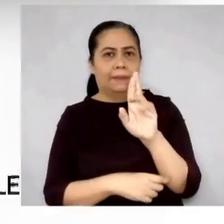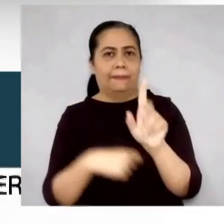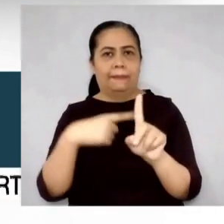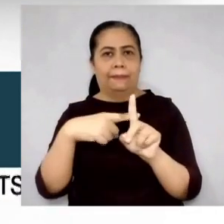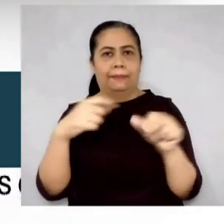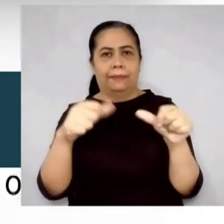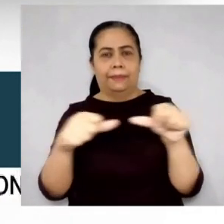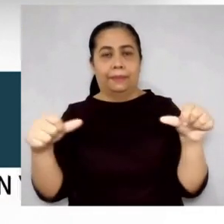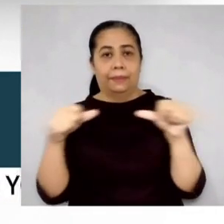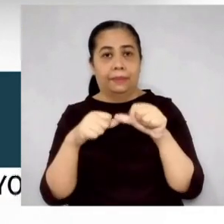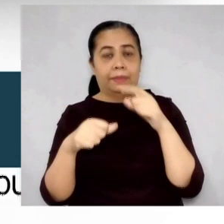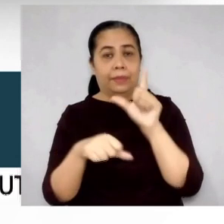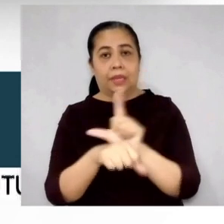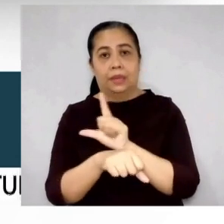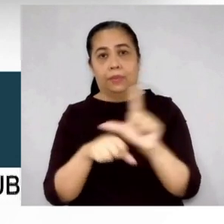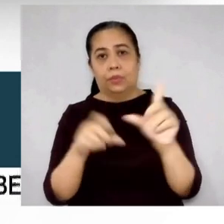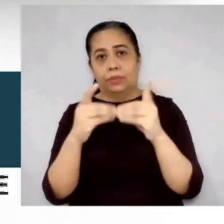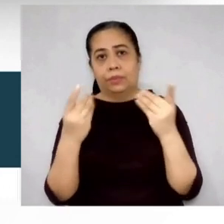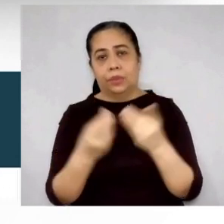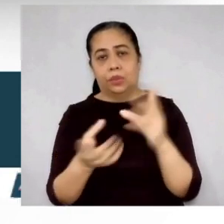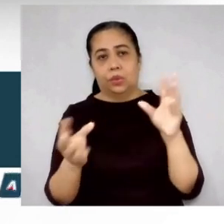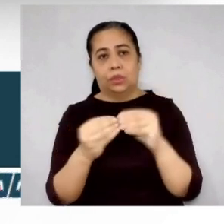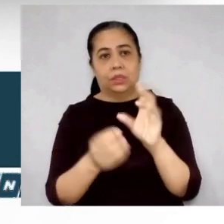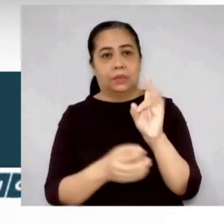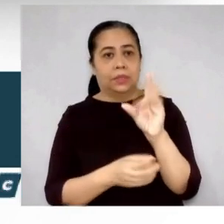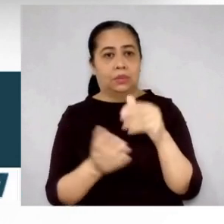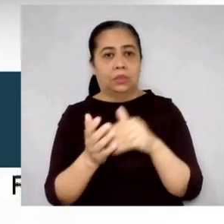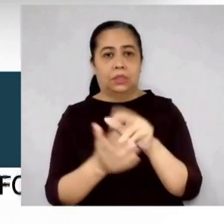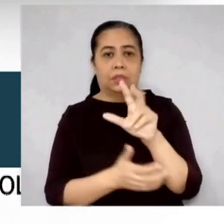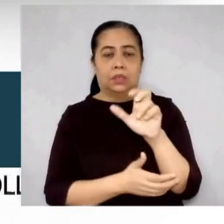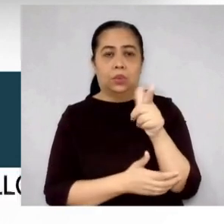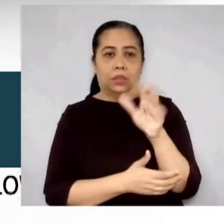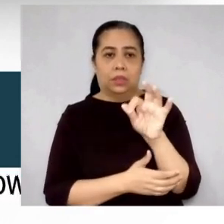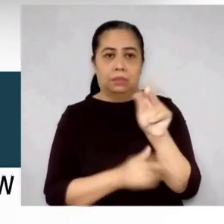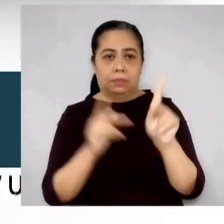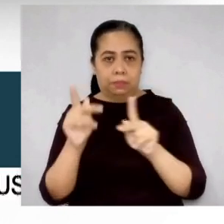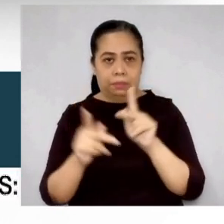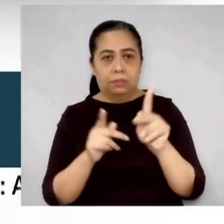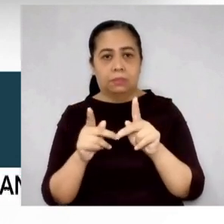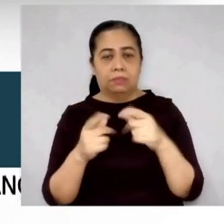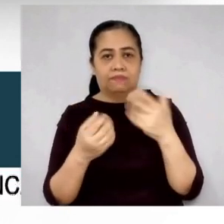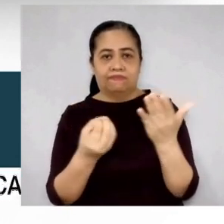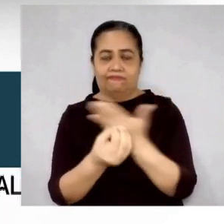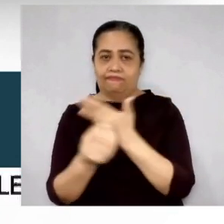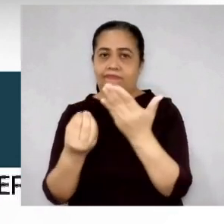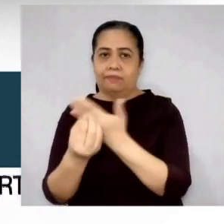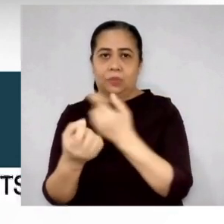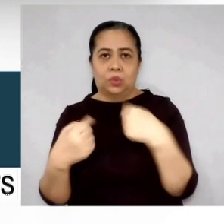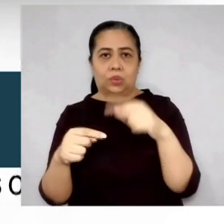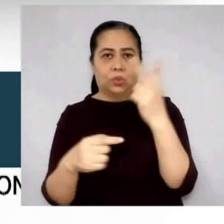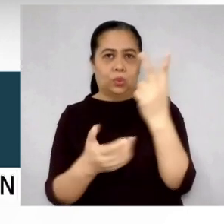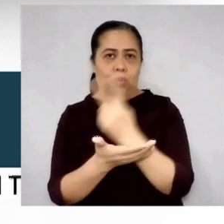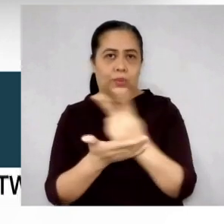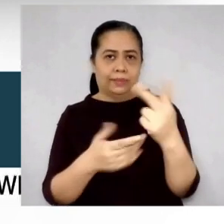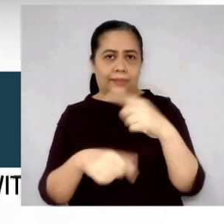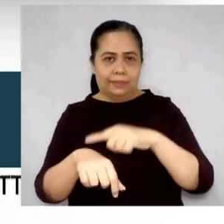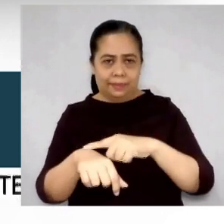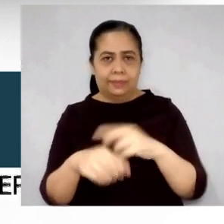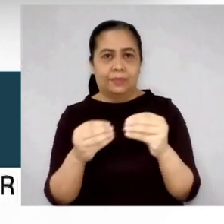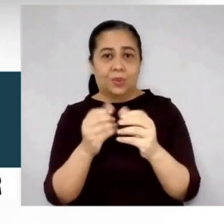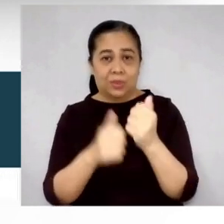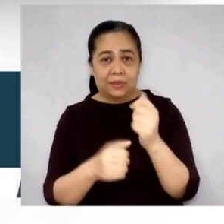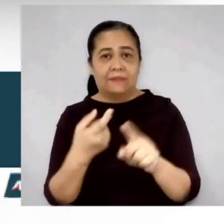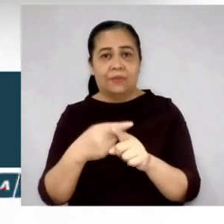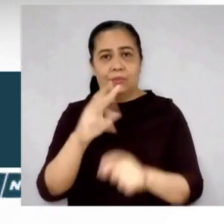Labor Department, a total of 17,329 people were laid off during that two-week period, mostly from Metro